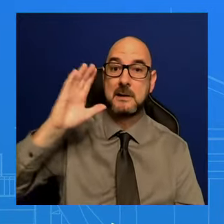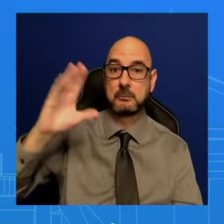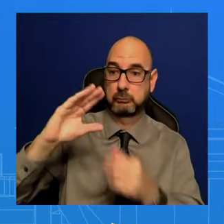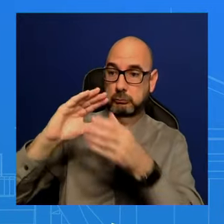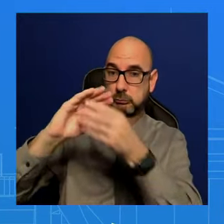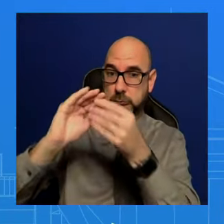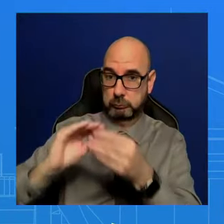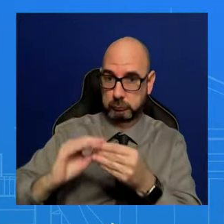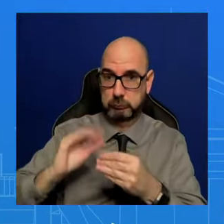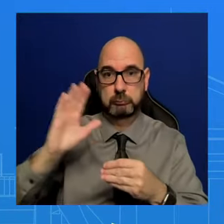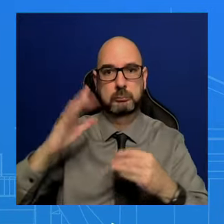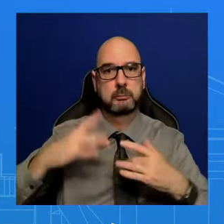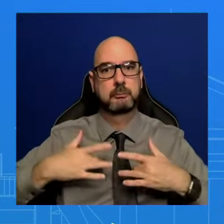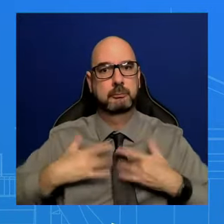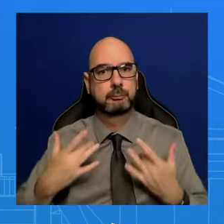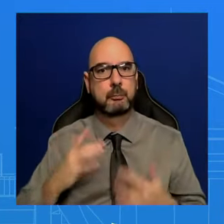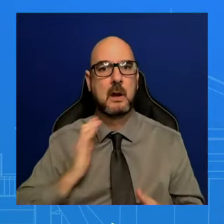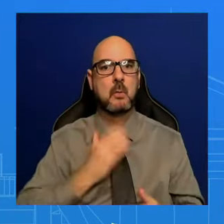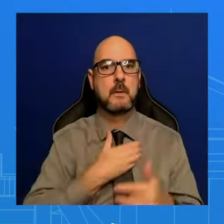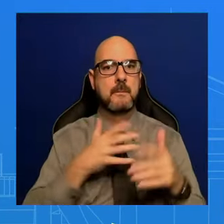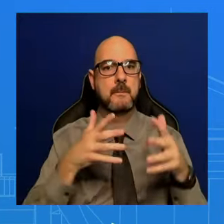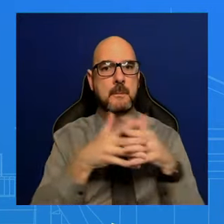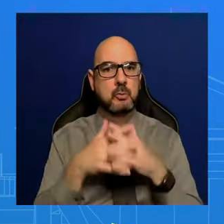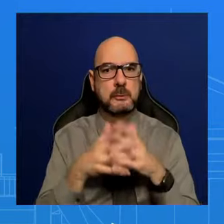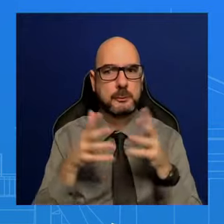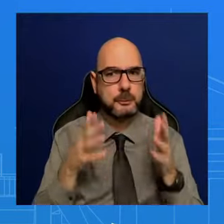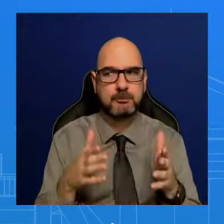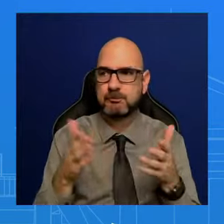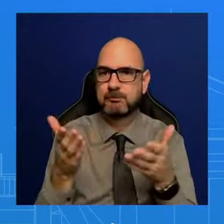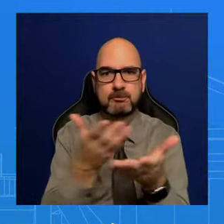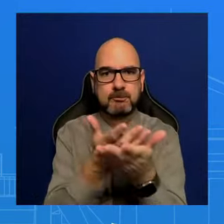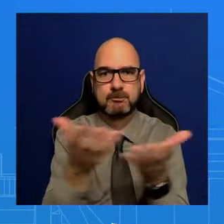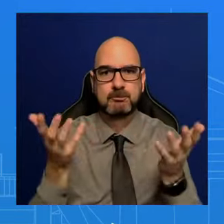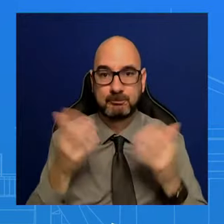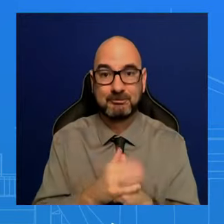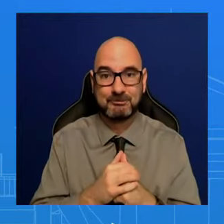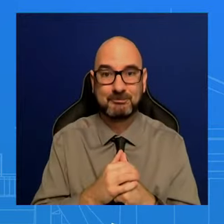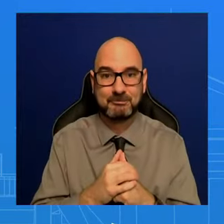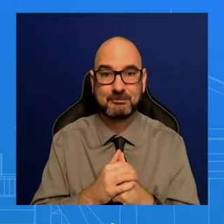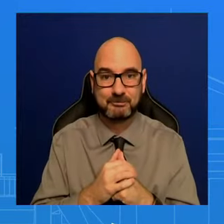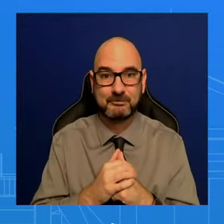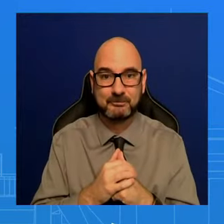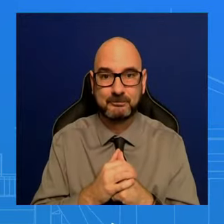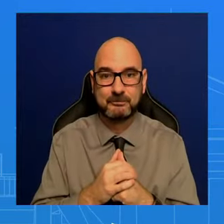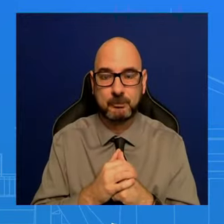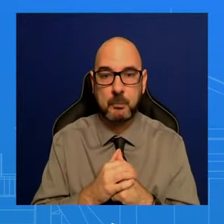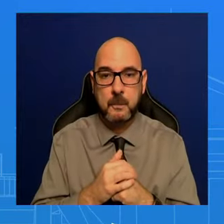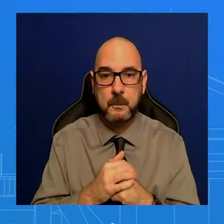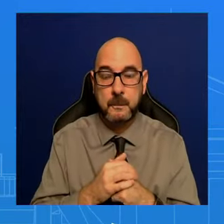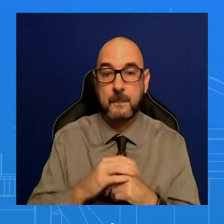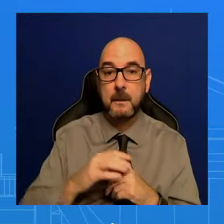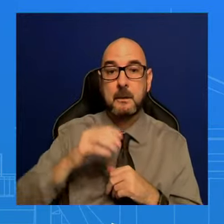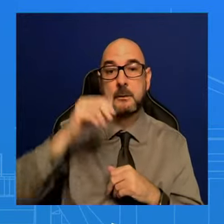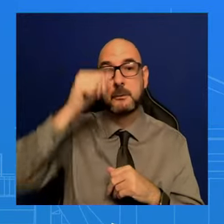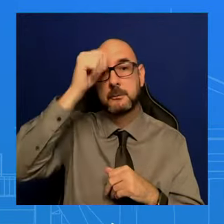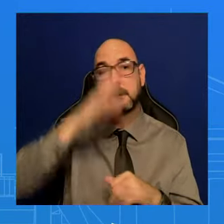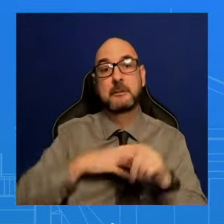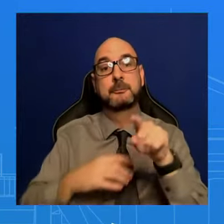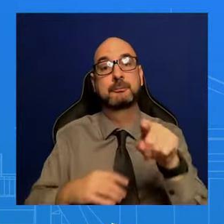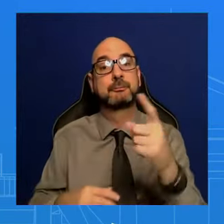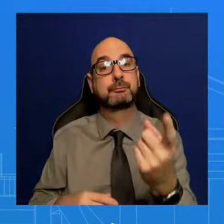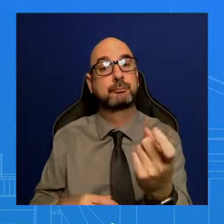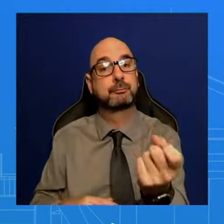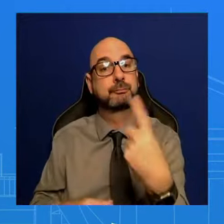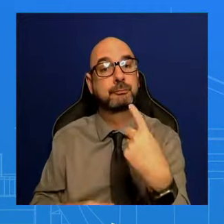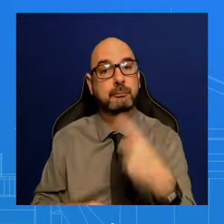that he has tomorrow. And so I would just leave it at that. Got you. Yeah, thanks. After Nikki Haley withdrew this morning from